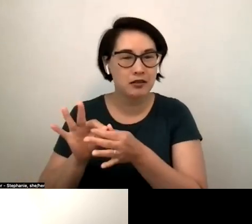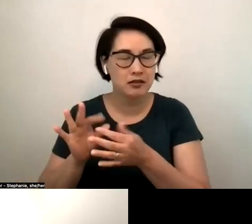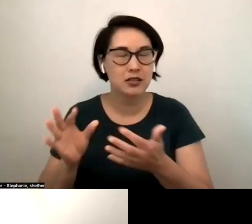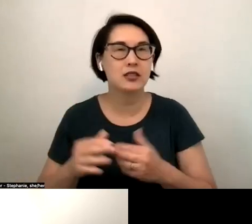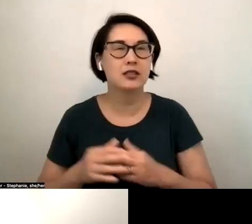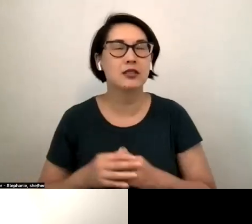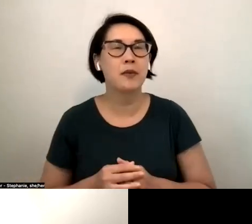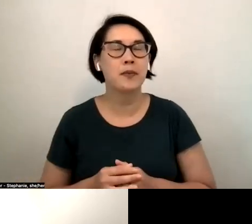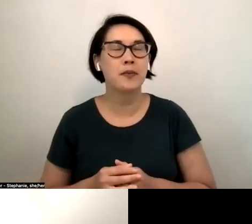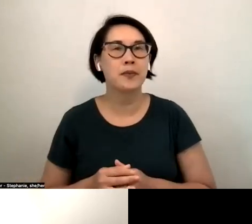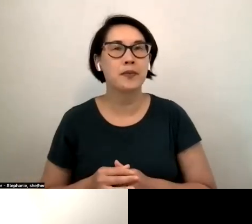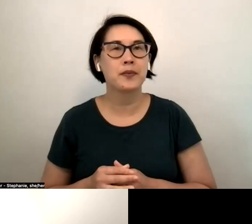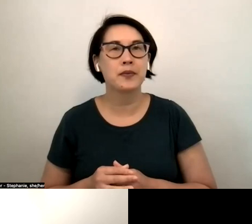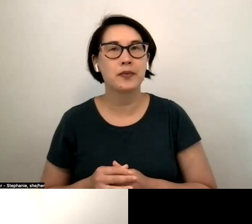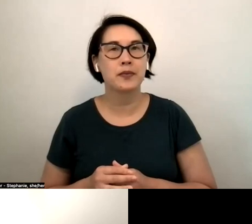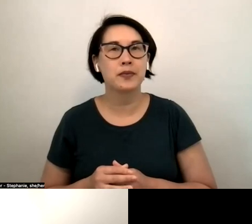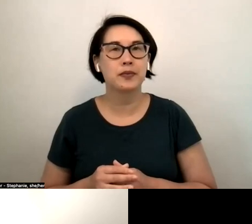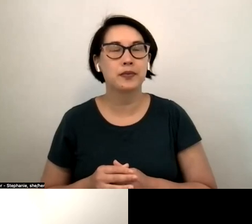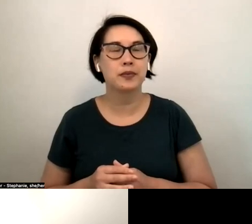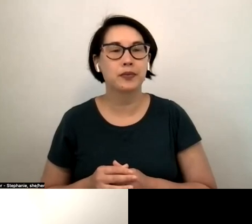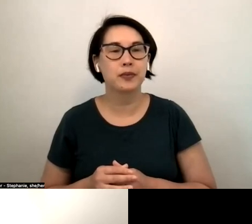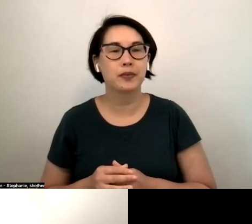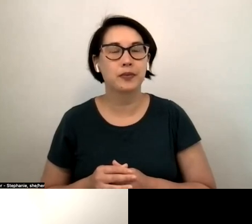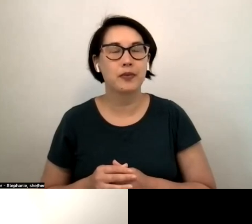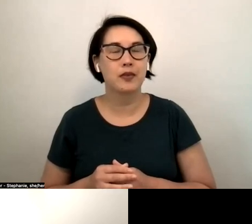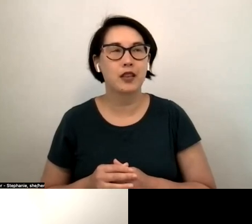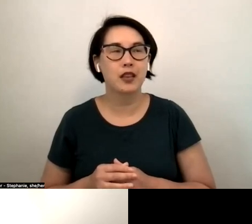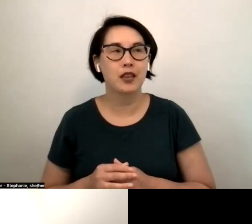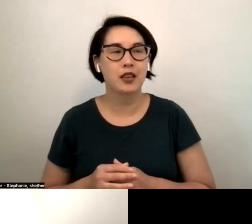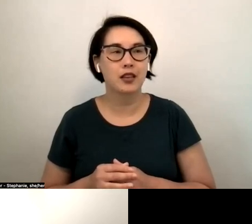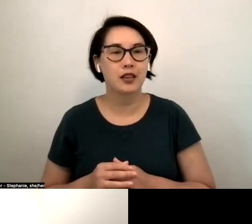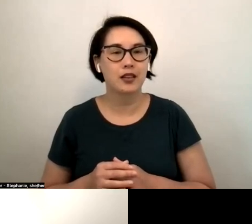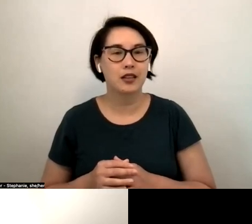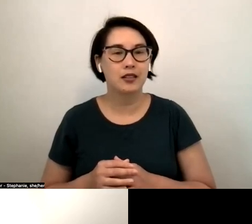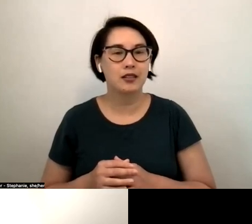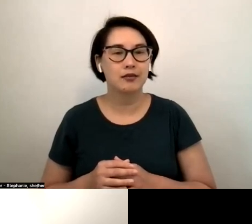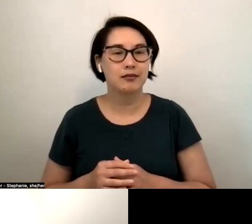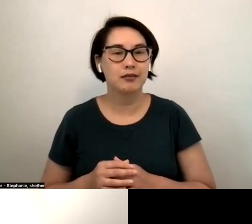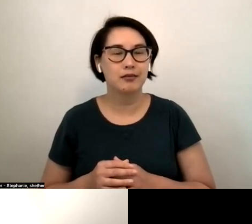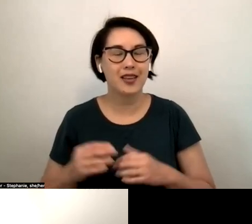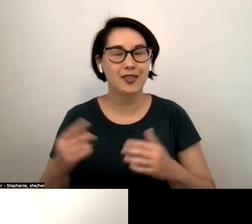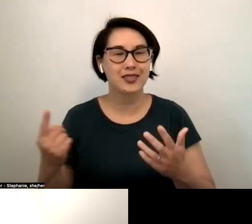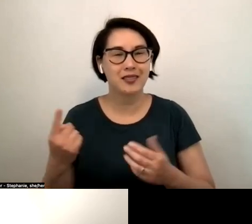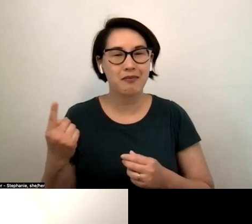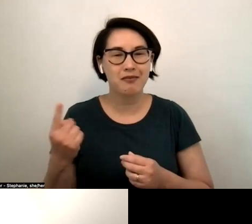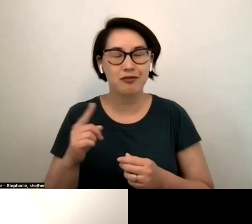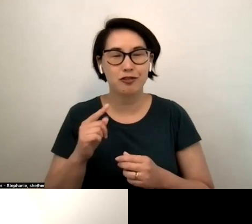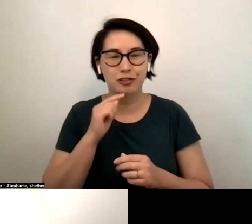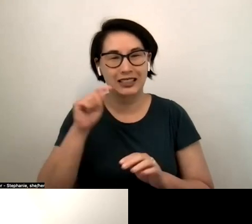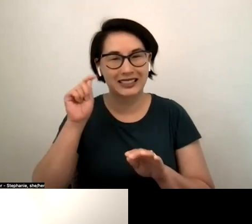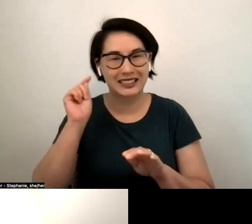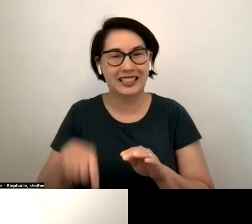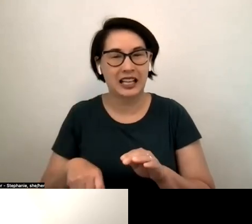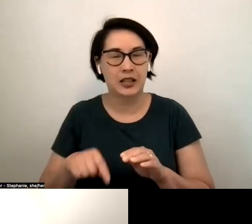and you know just our human there's something that's more deeper than you know uh finding